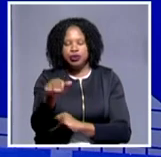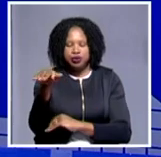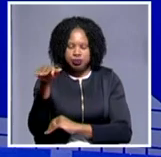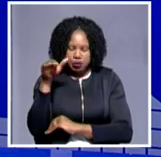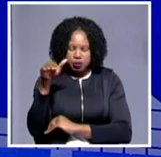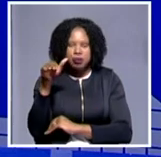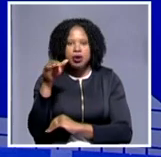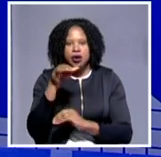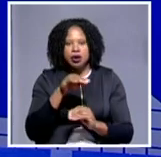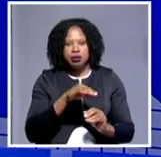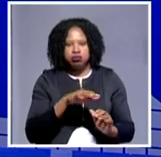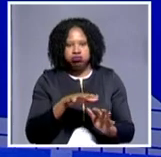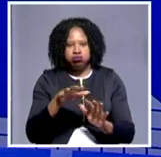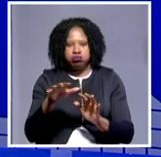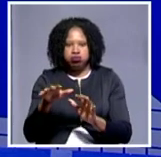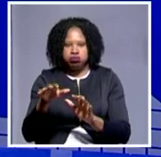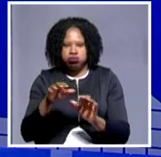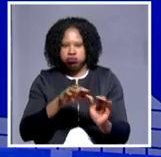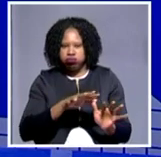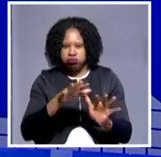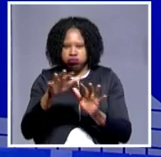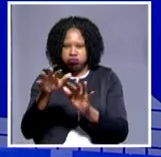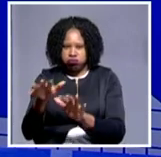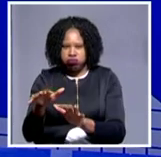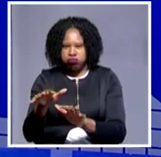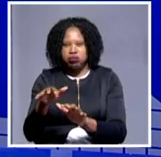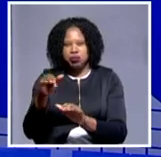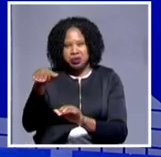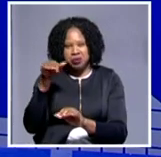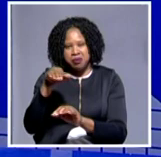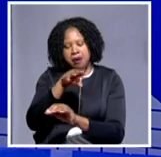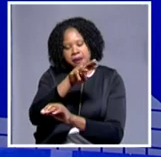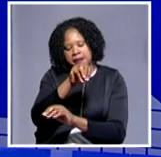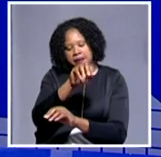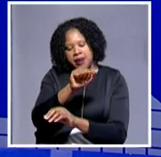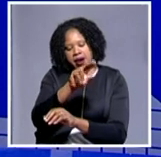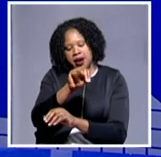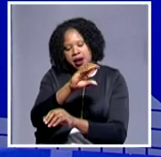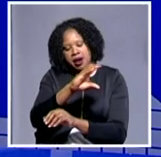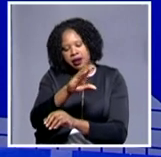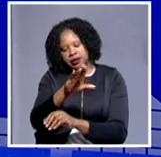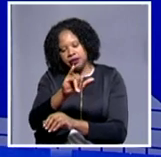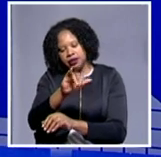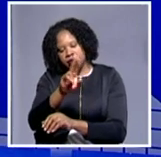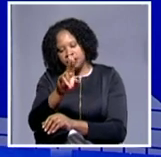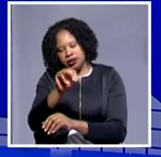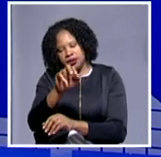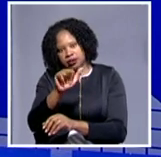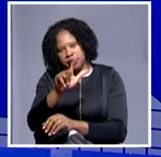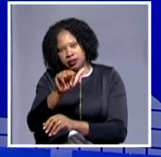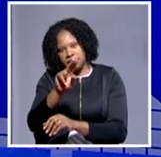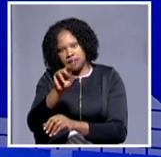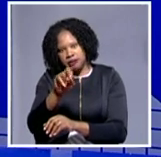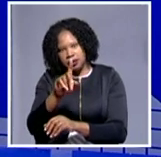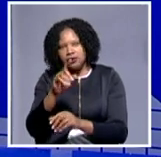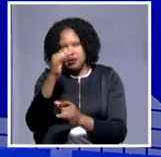expected to descend on the province of Manchineland in Zimbabwe to pay their last respects to the late